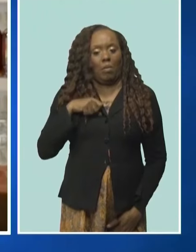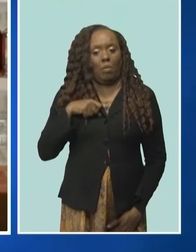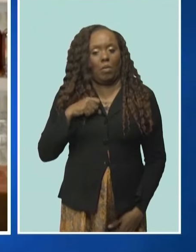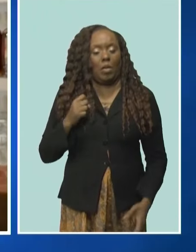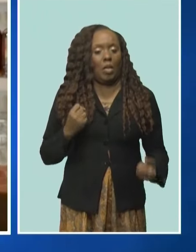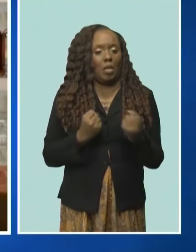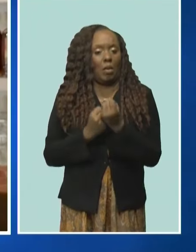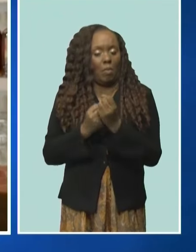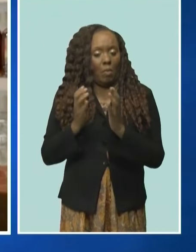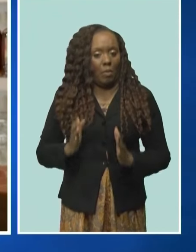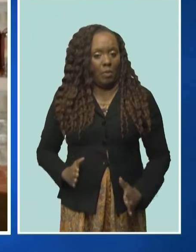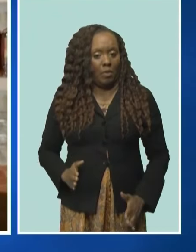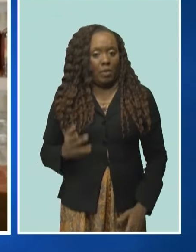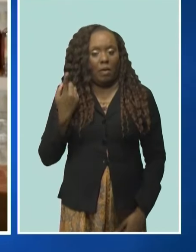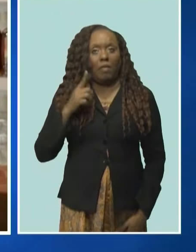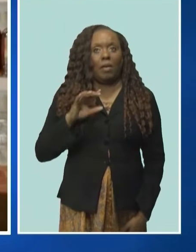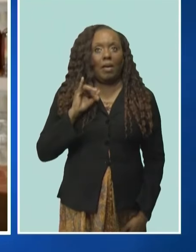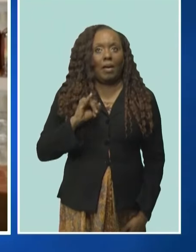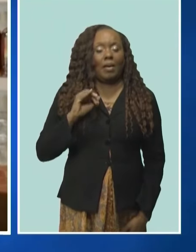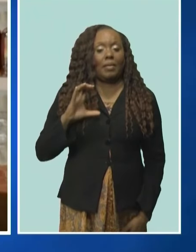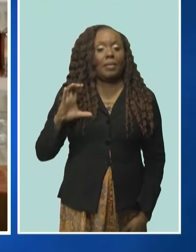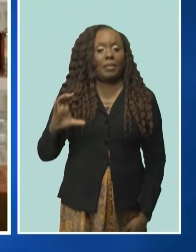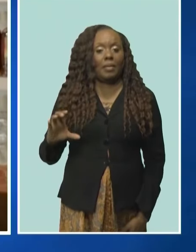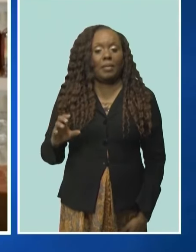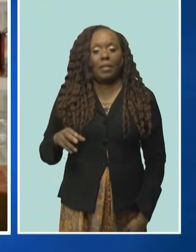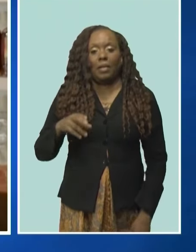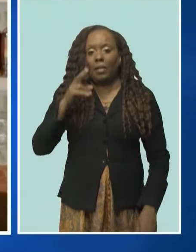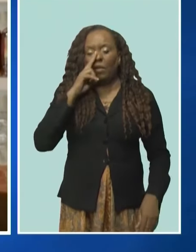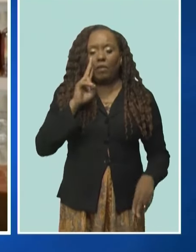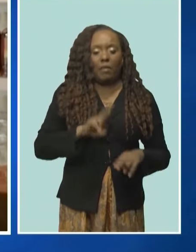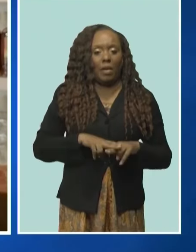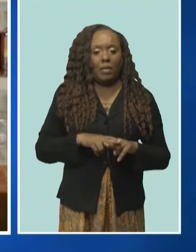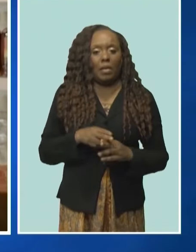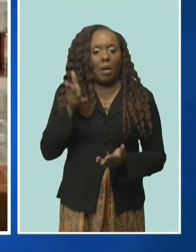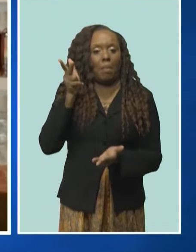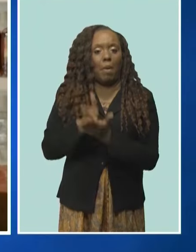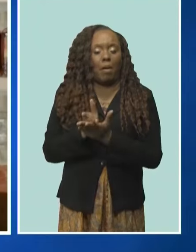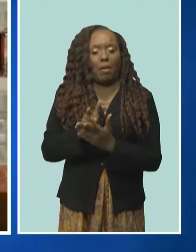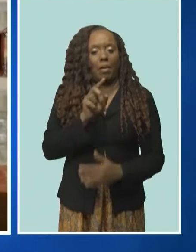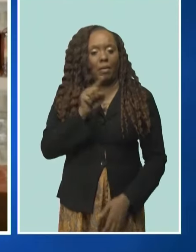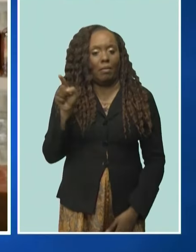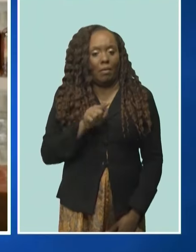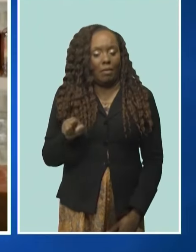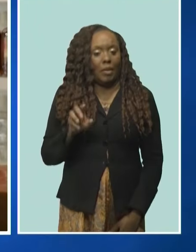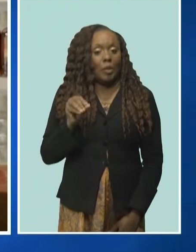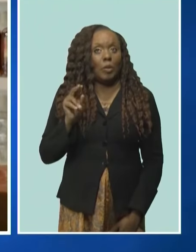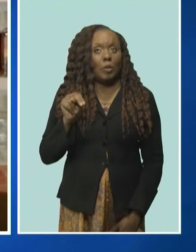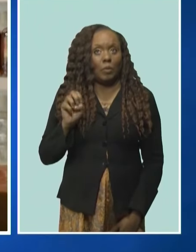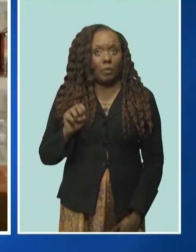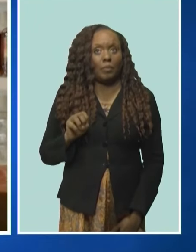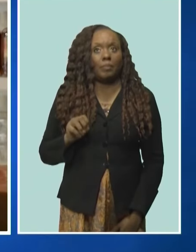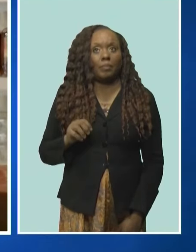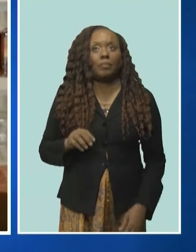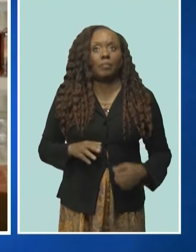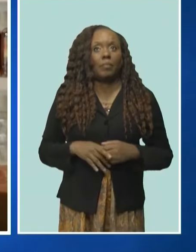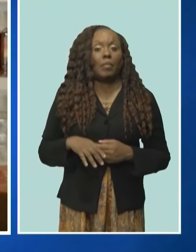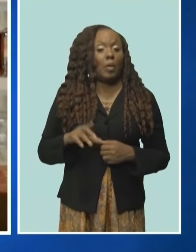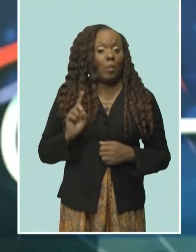at the ICC Fan Park Zone. That will be at Copacabana.